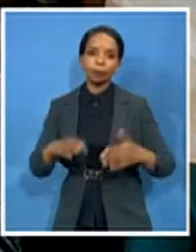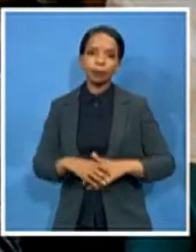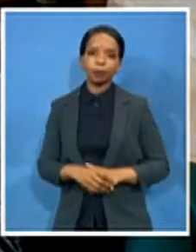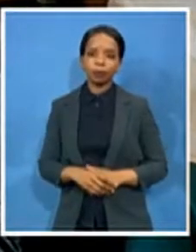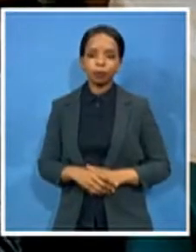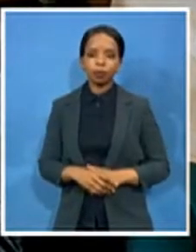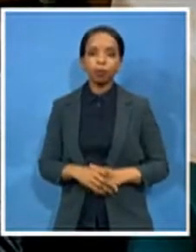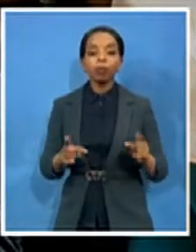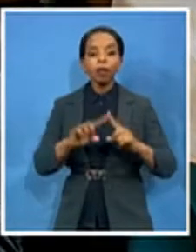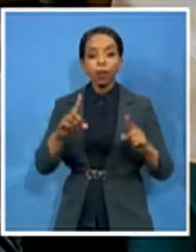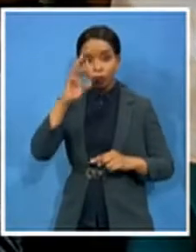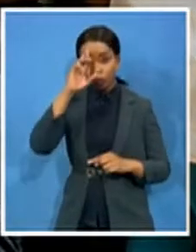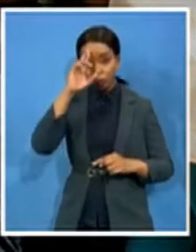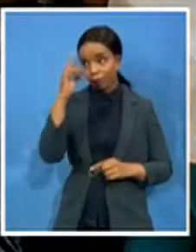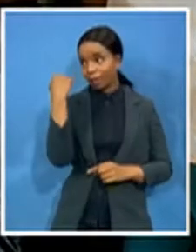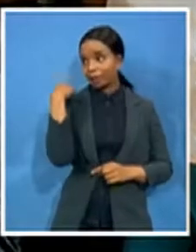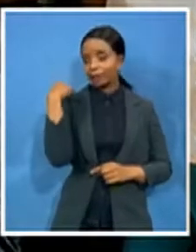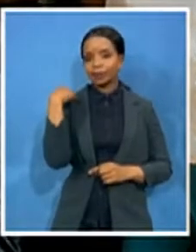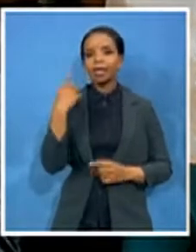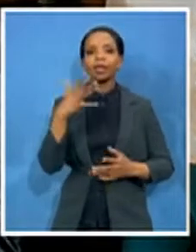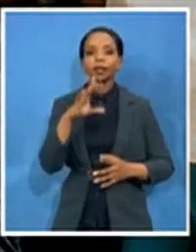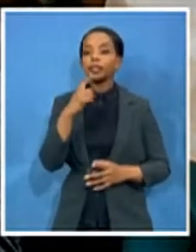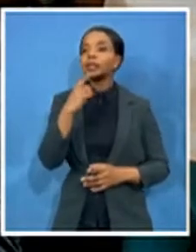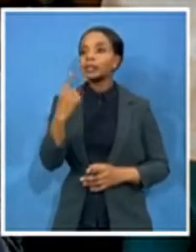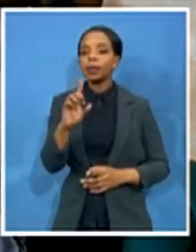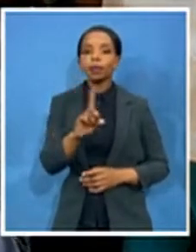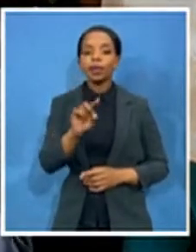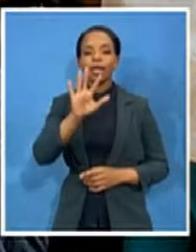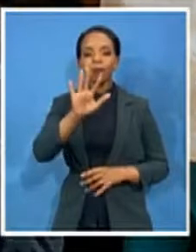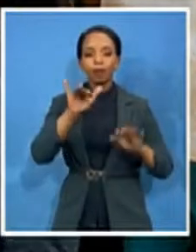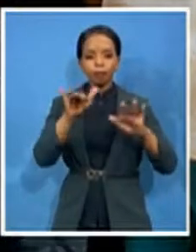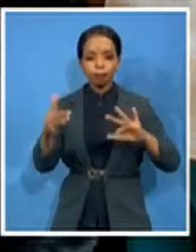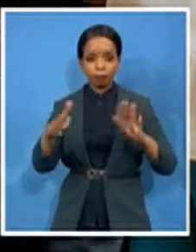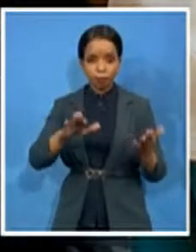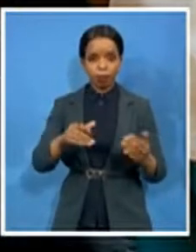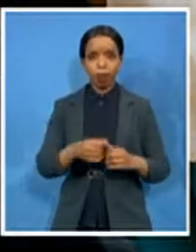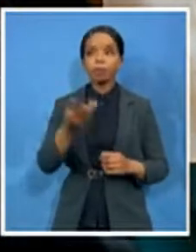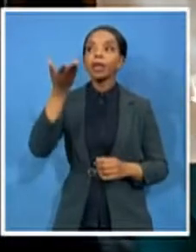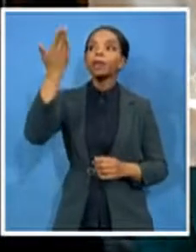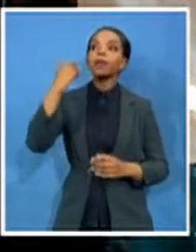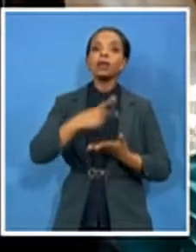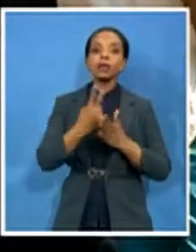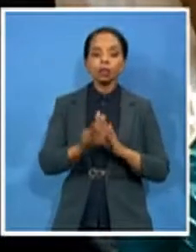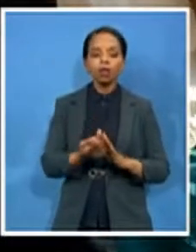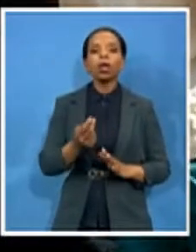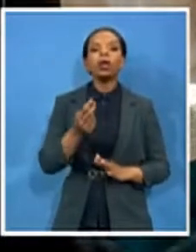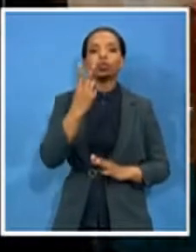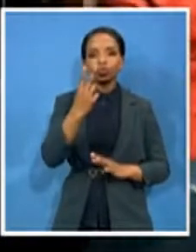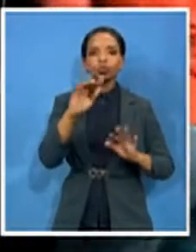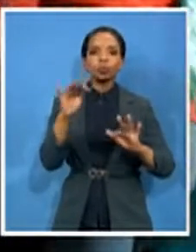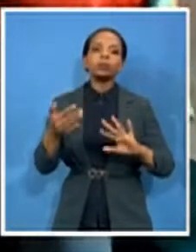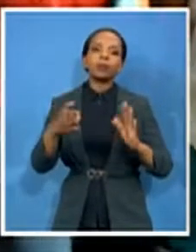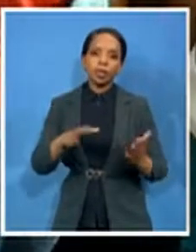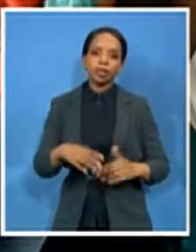away and in the past two weeks two of them have passed away so we are yet to hear what the premier will say to these employees